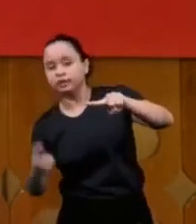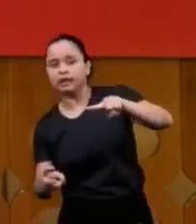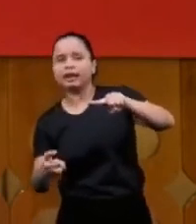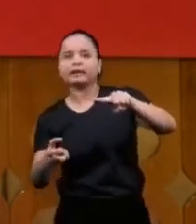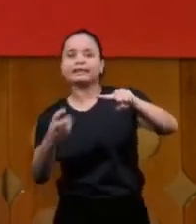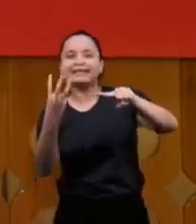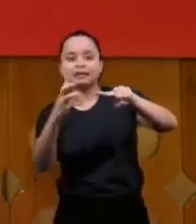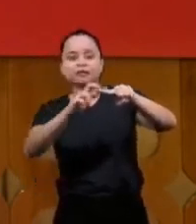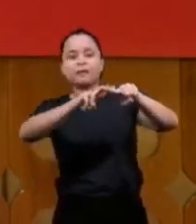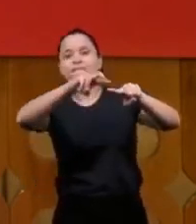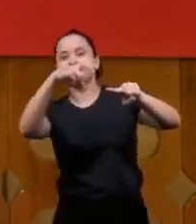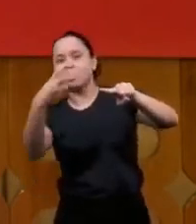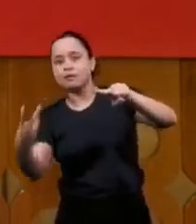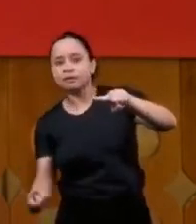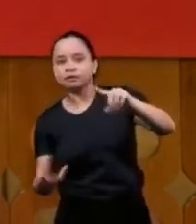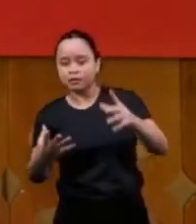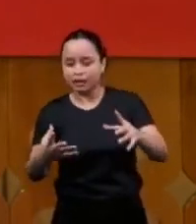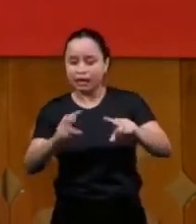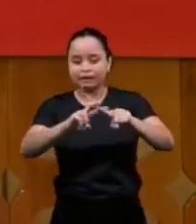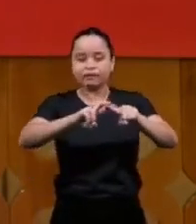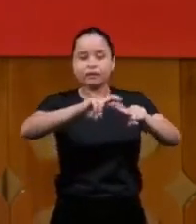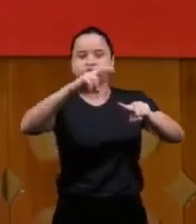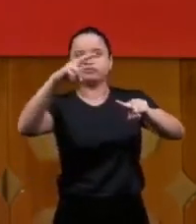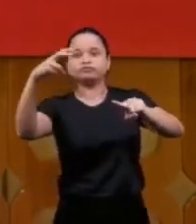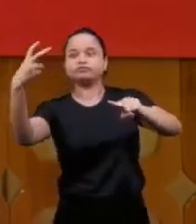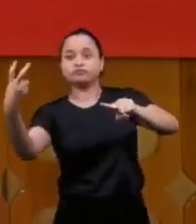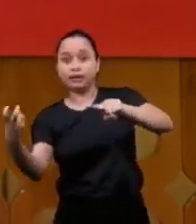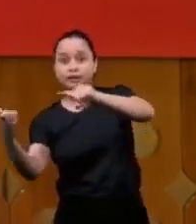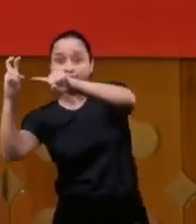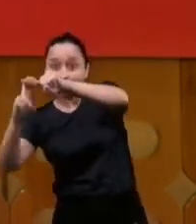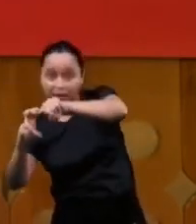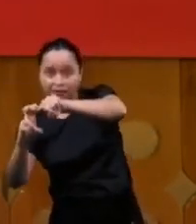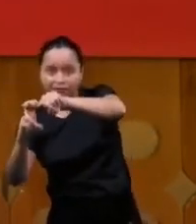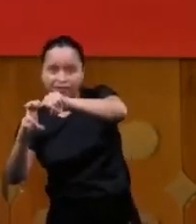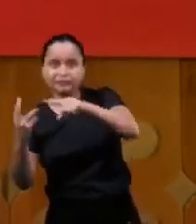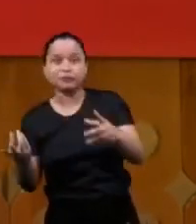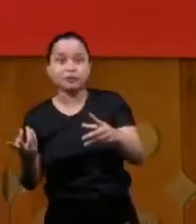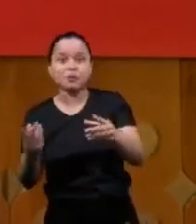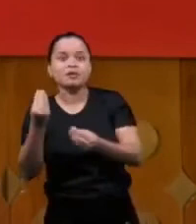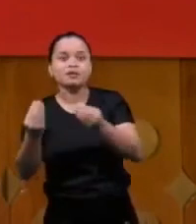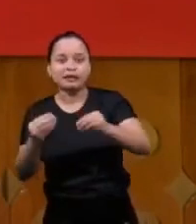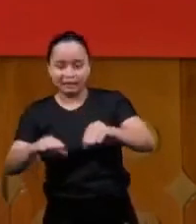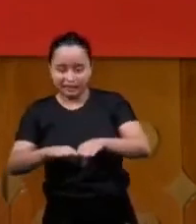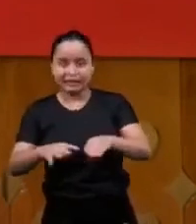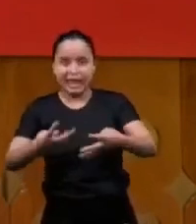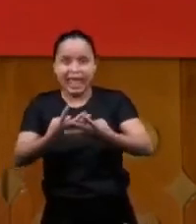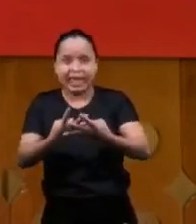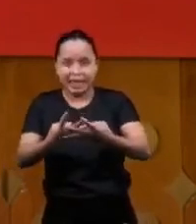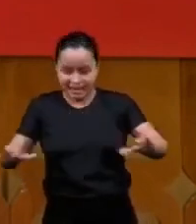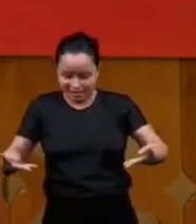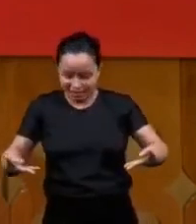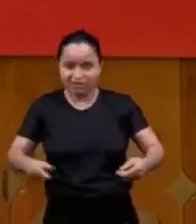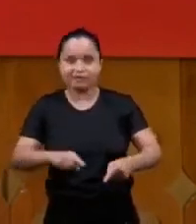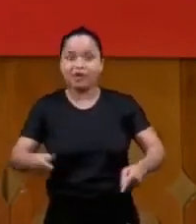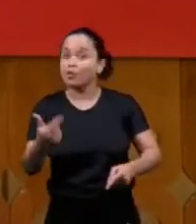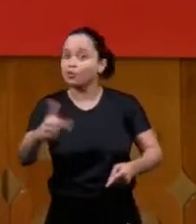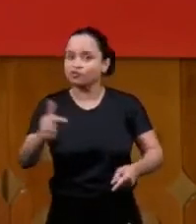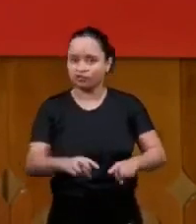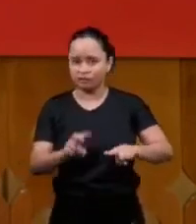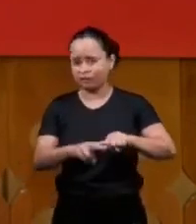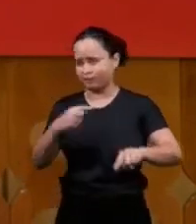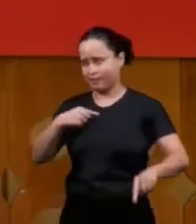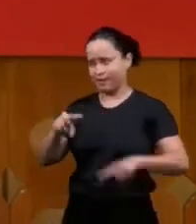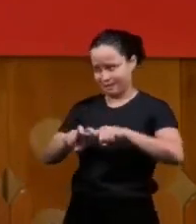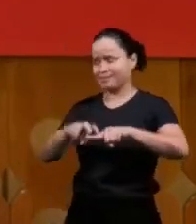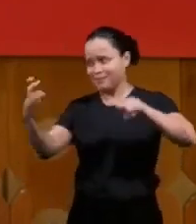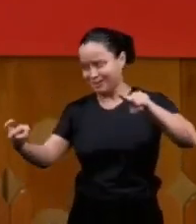three flips and land on the other side and they didn't put the net below me and I said there's no way